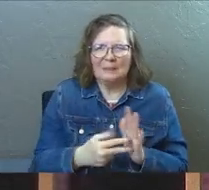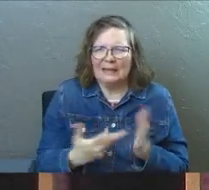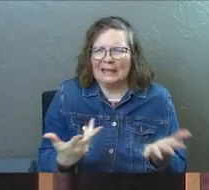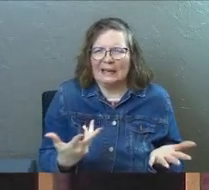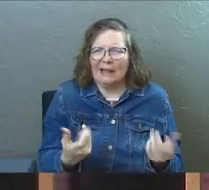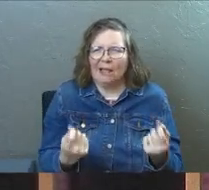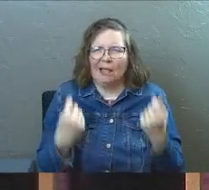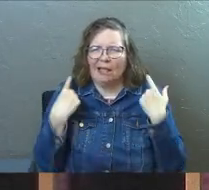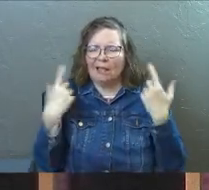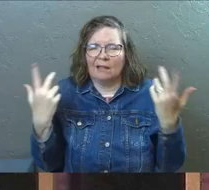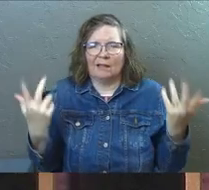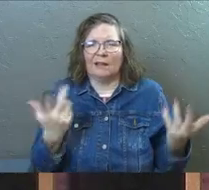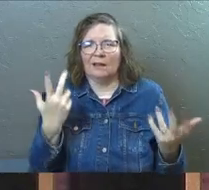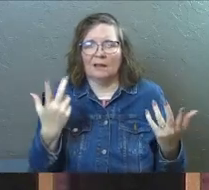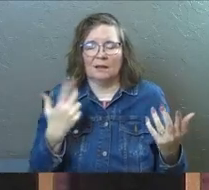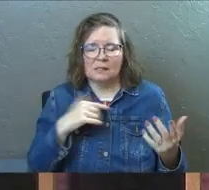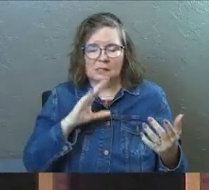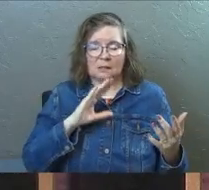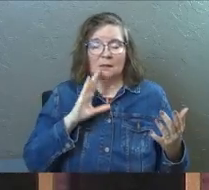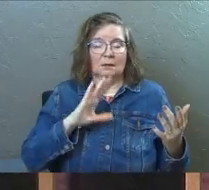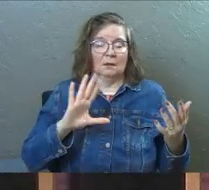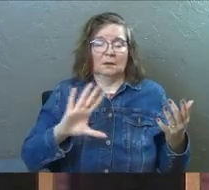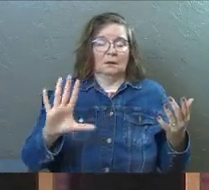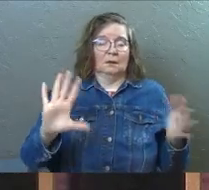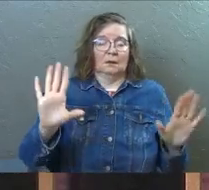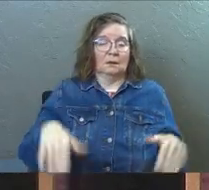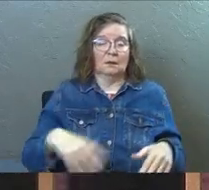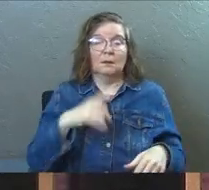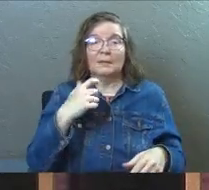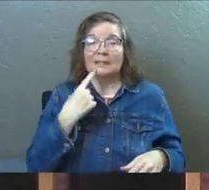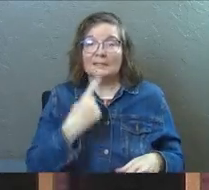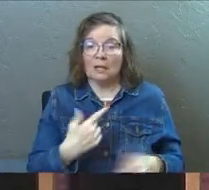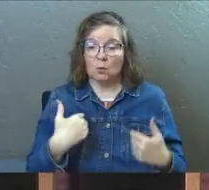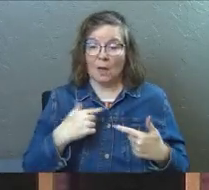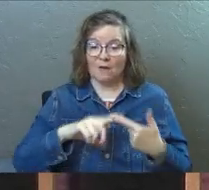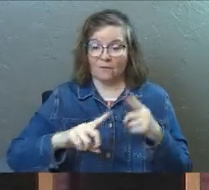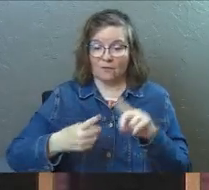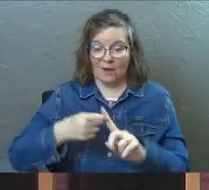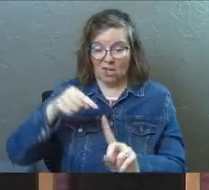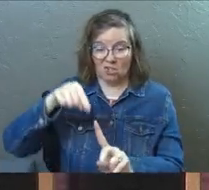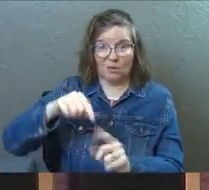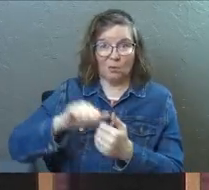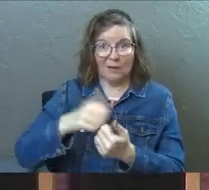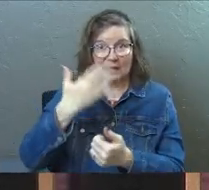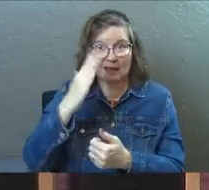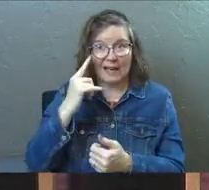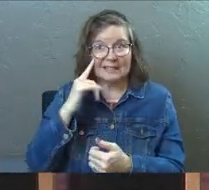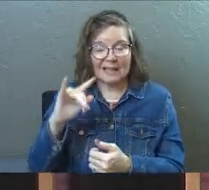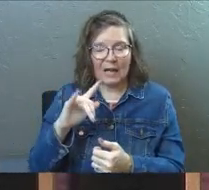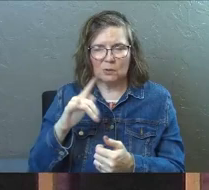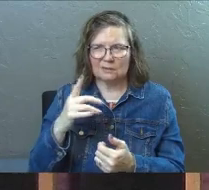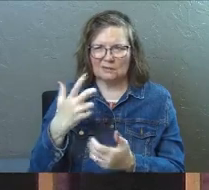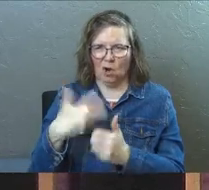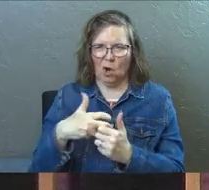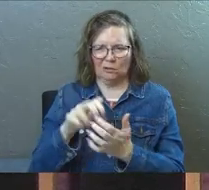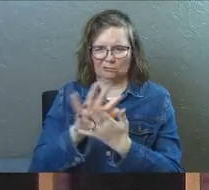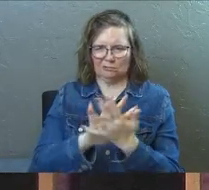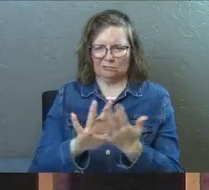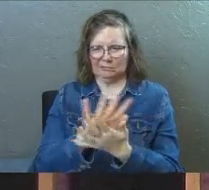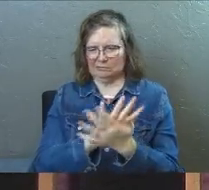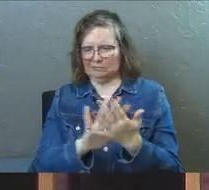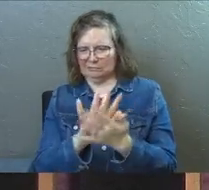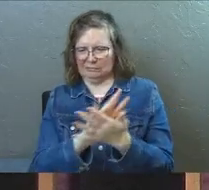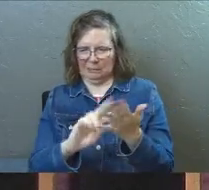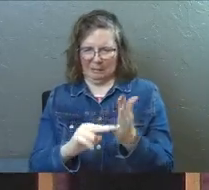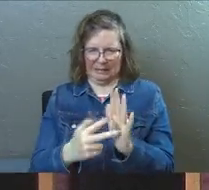that even mean? And it gets you frustrated because saying to have a friendship with God sounds elusive. It sounds difficult to